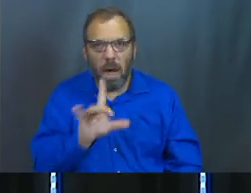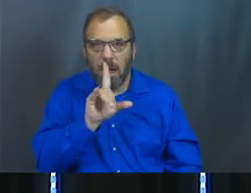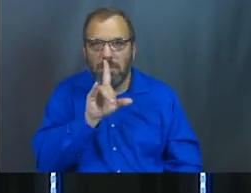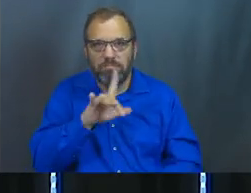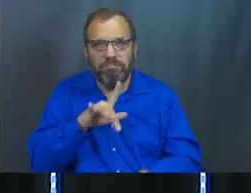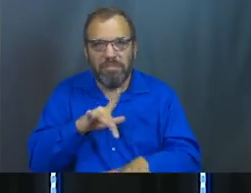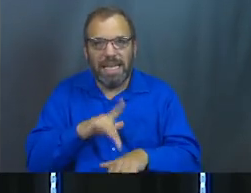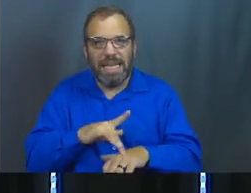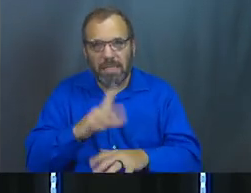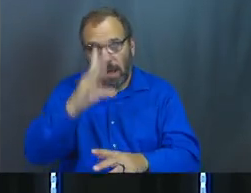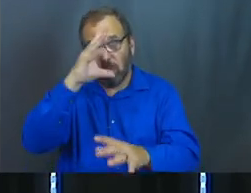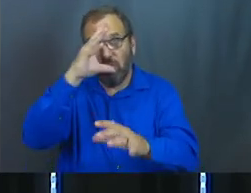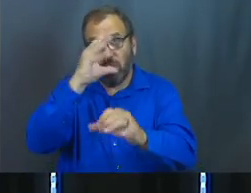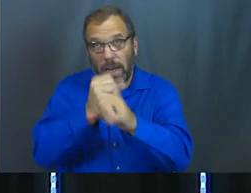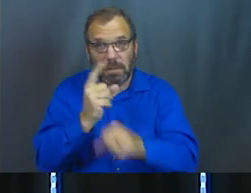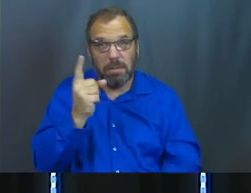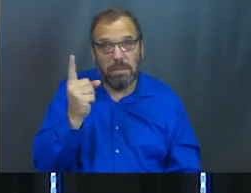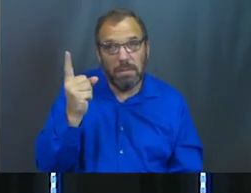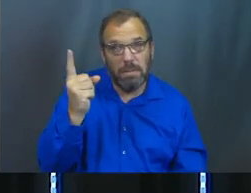This is about trust.